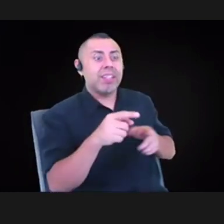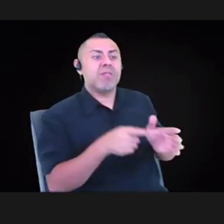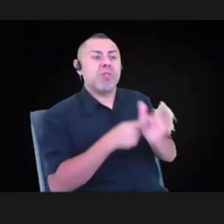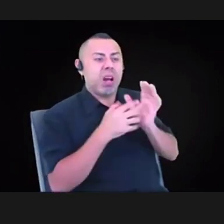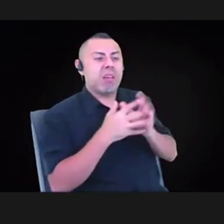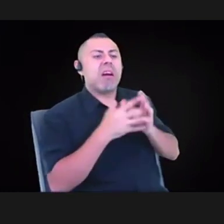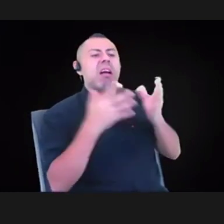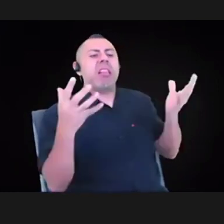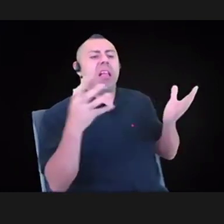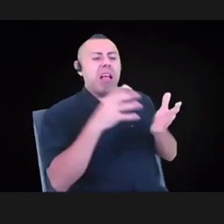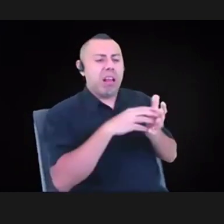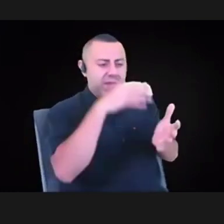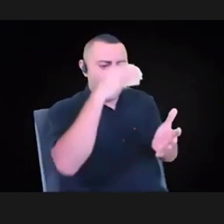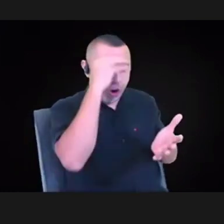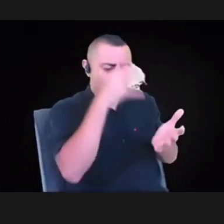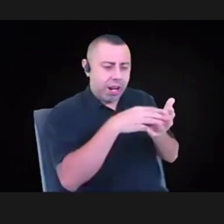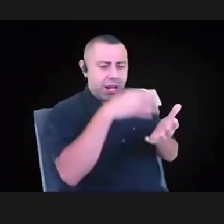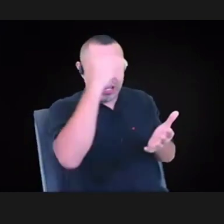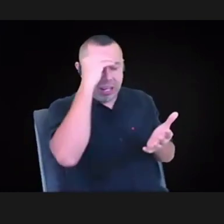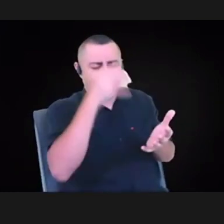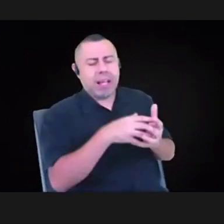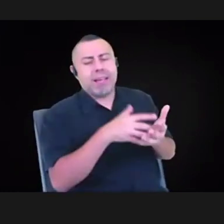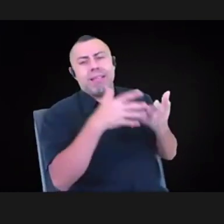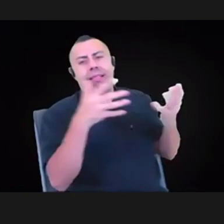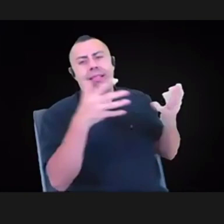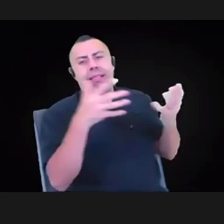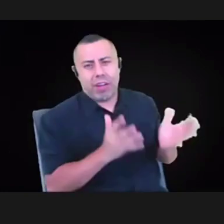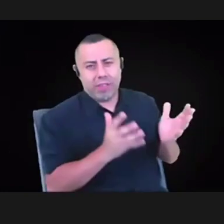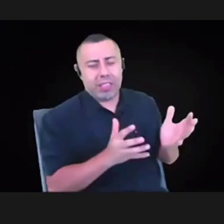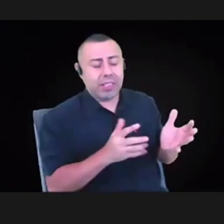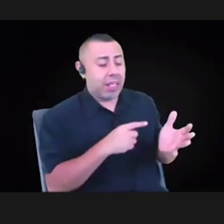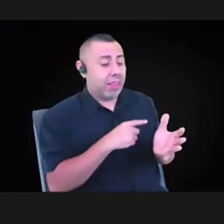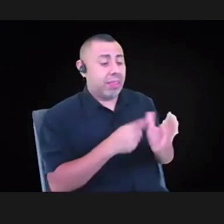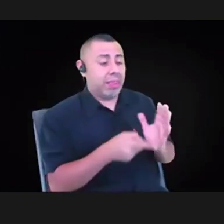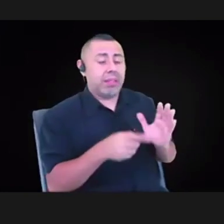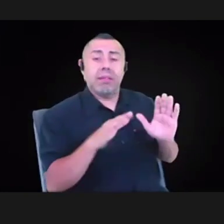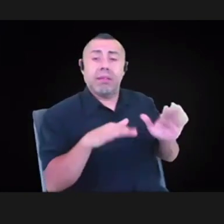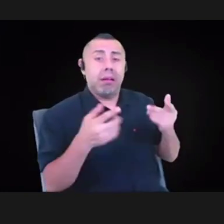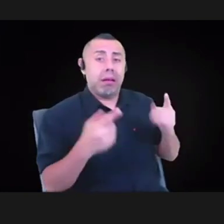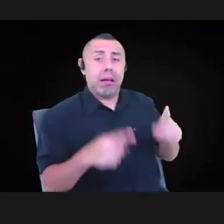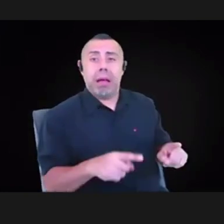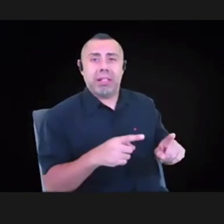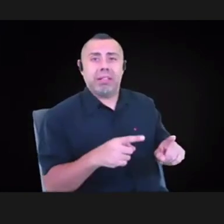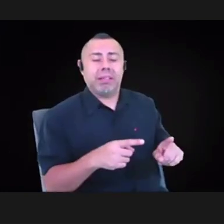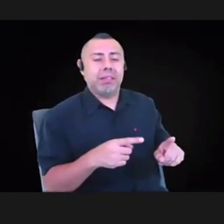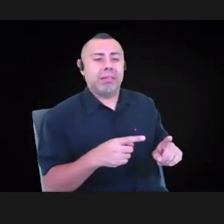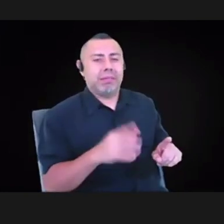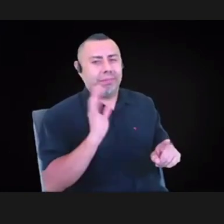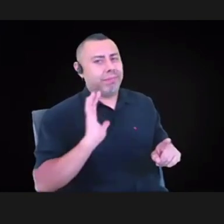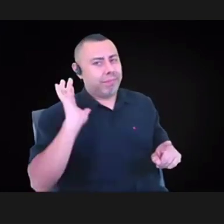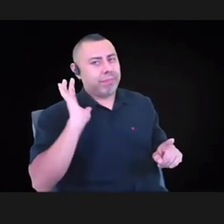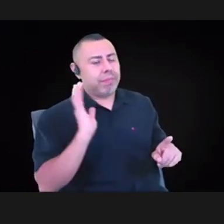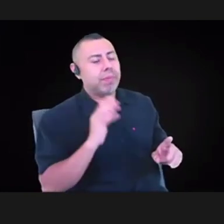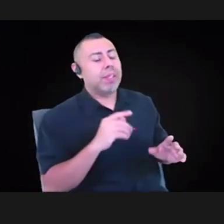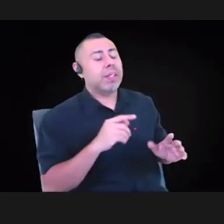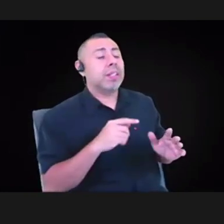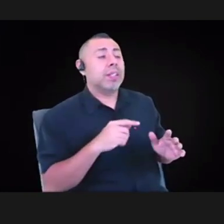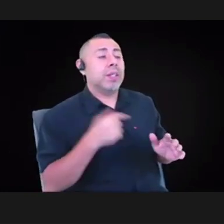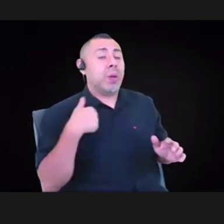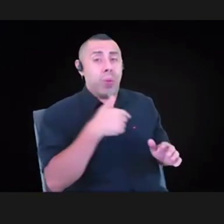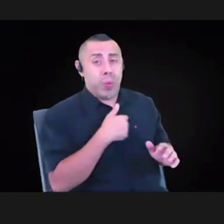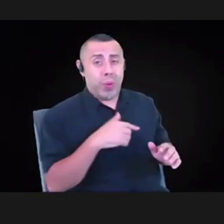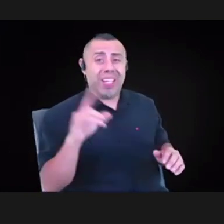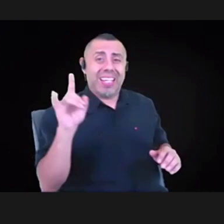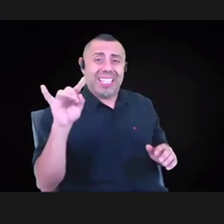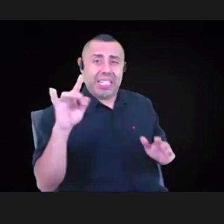kind of weren't having. And one of them really was around, we did, um, quite a bit of research and just